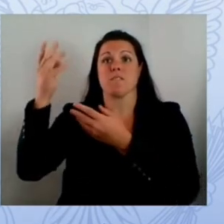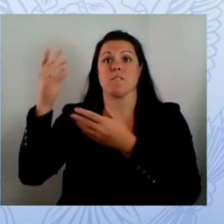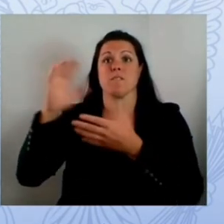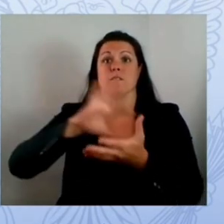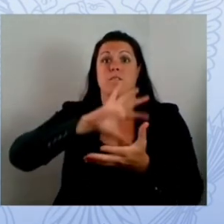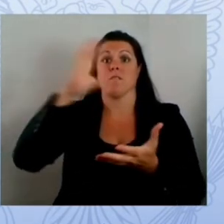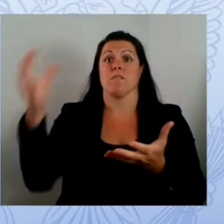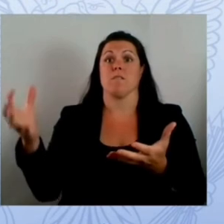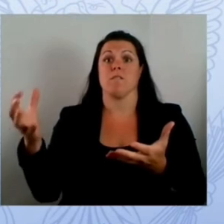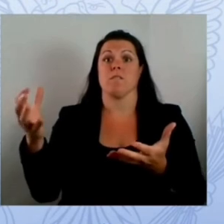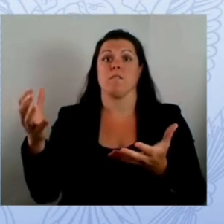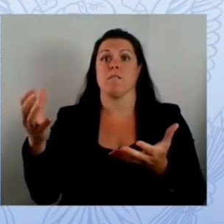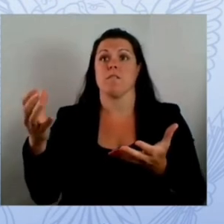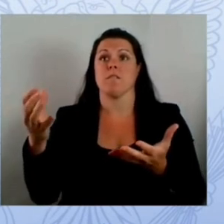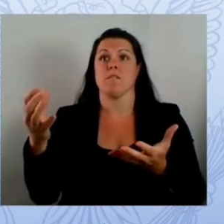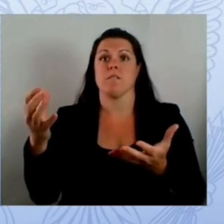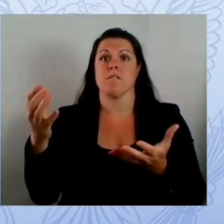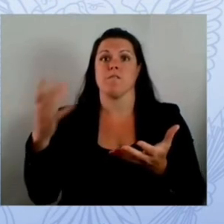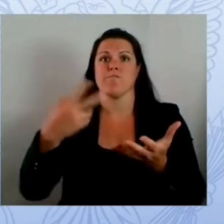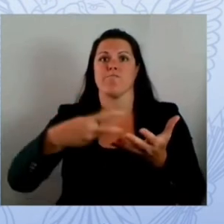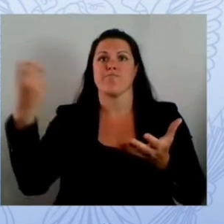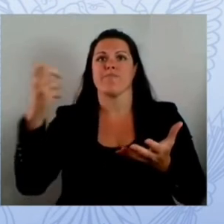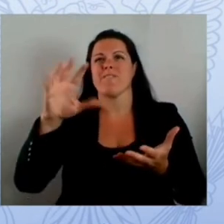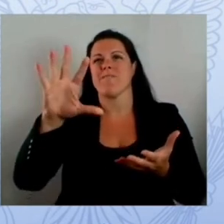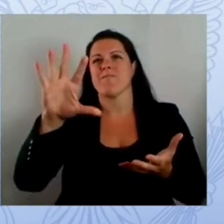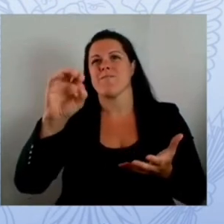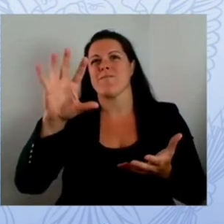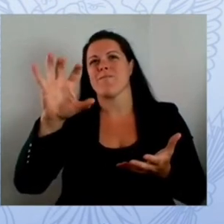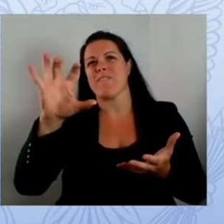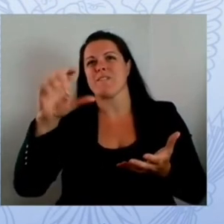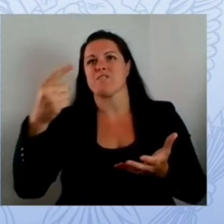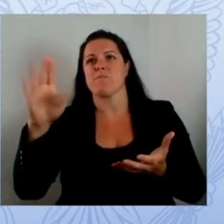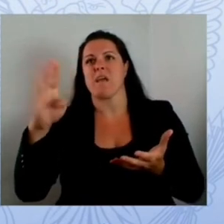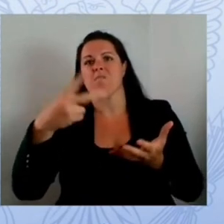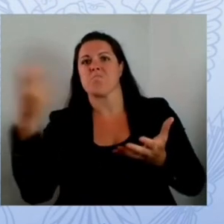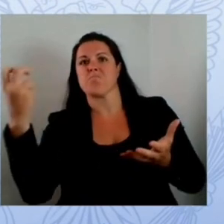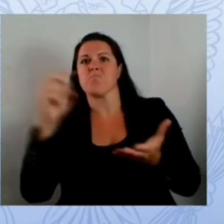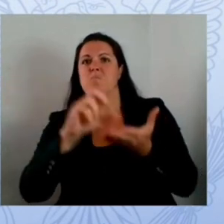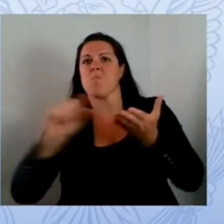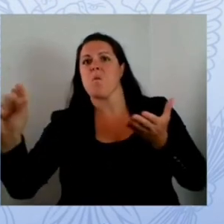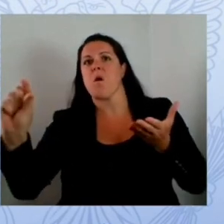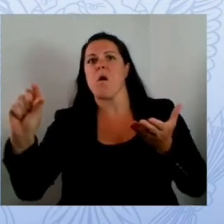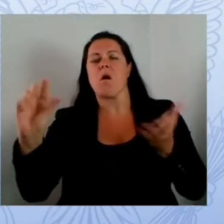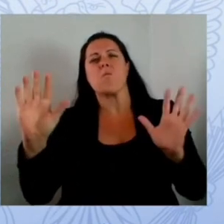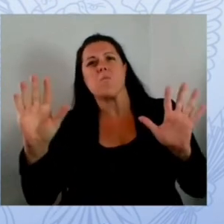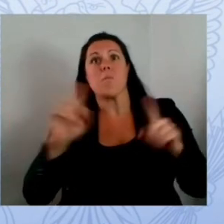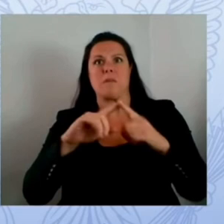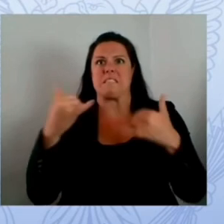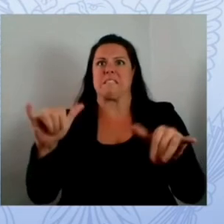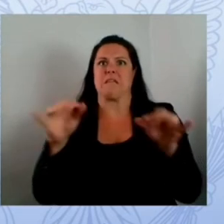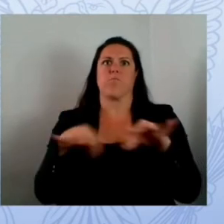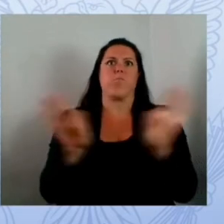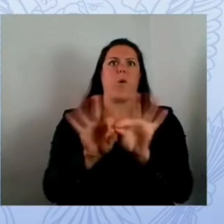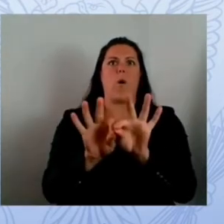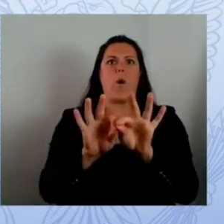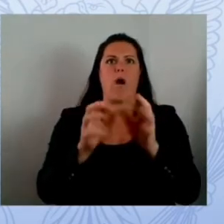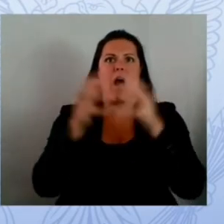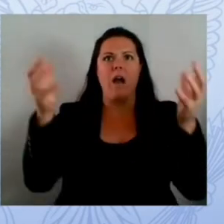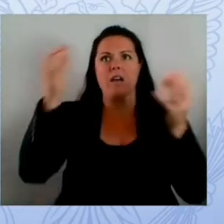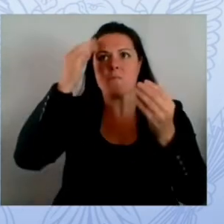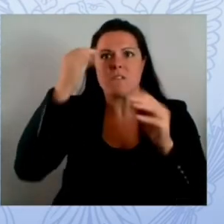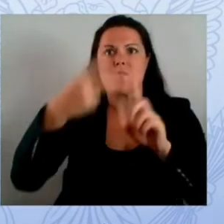but it could have been much worse we knew that we're going after significant assets specific to payroll systems personally